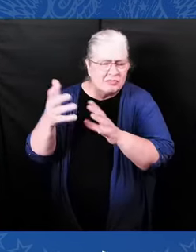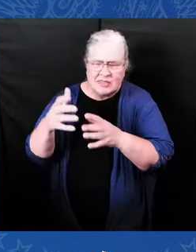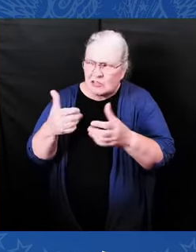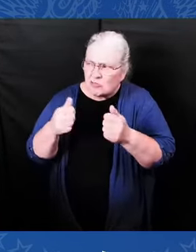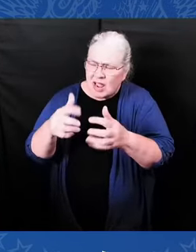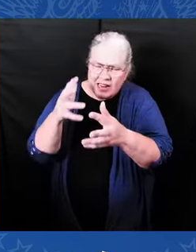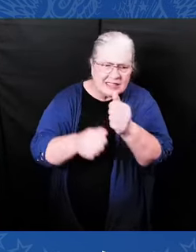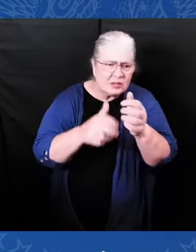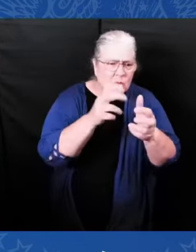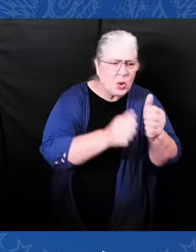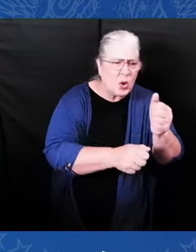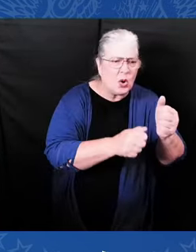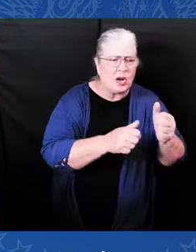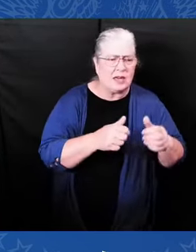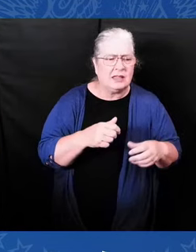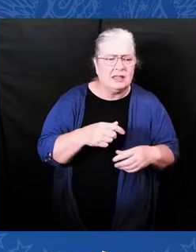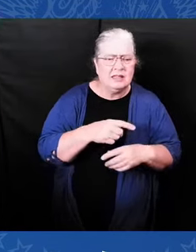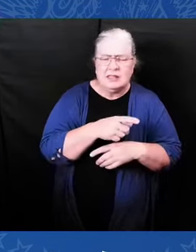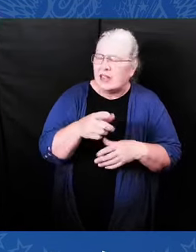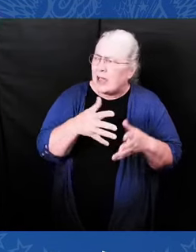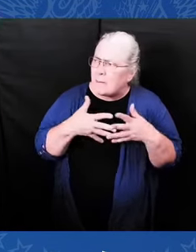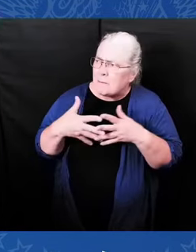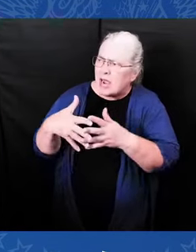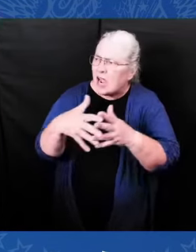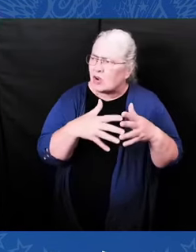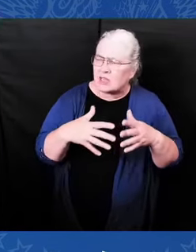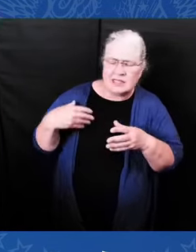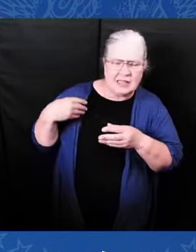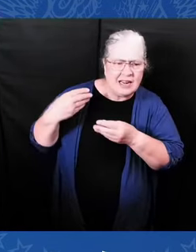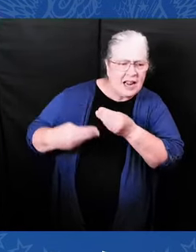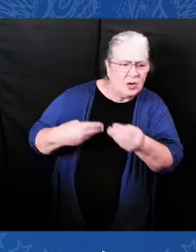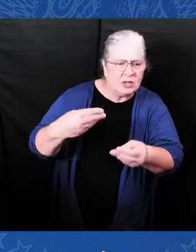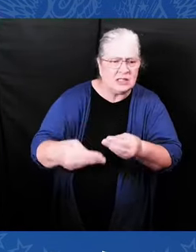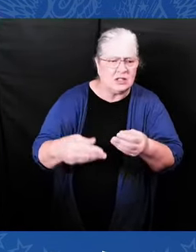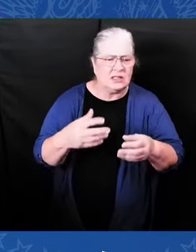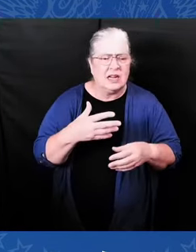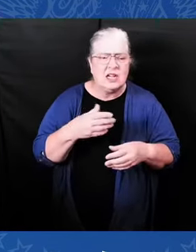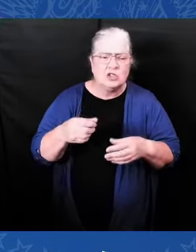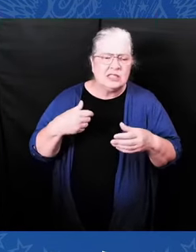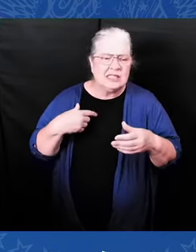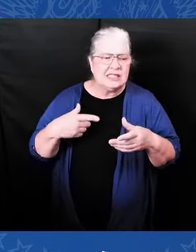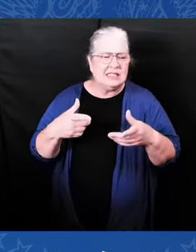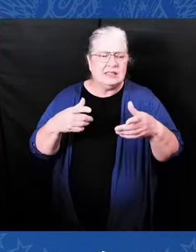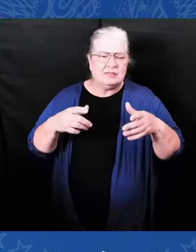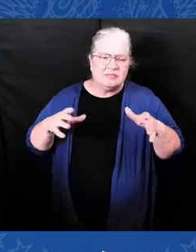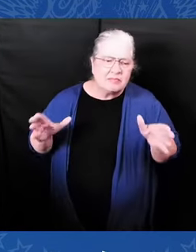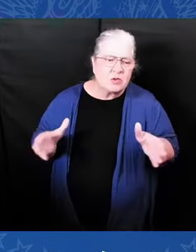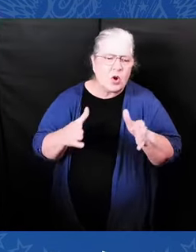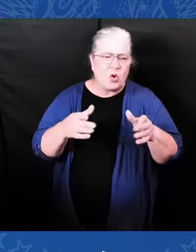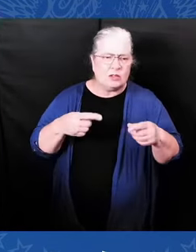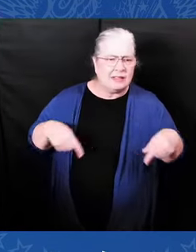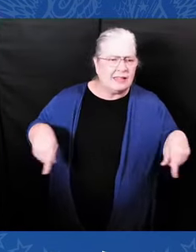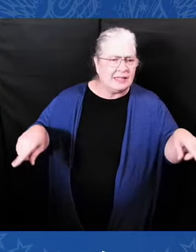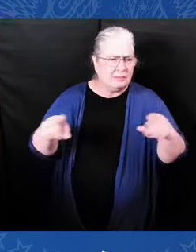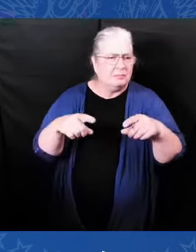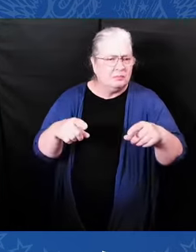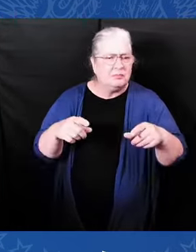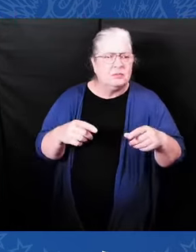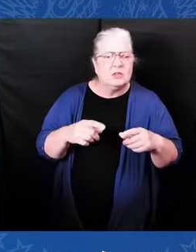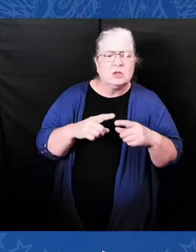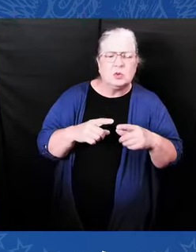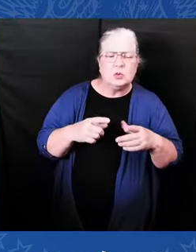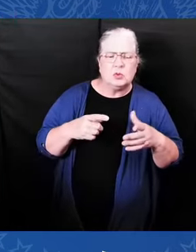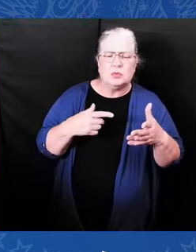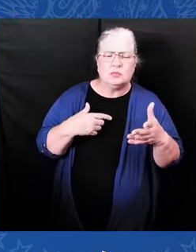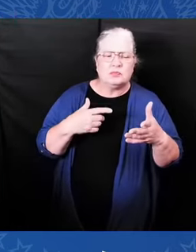corner of our nation and around the world. Distinguished guests, it's an honor to present to you